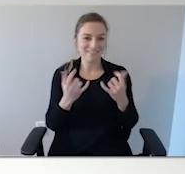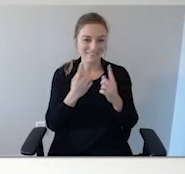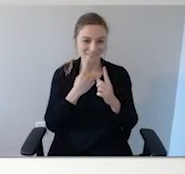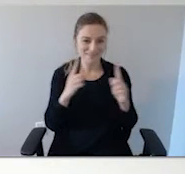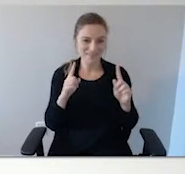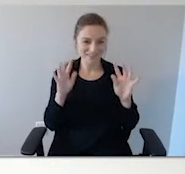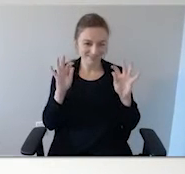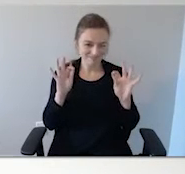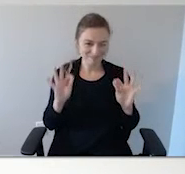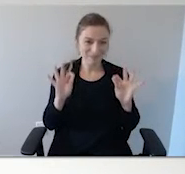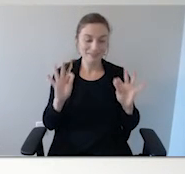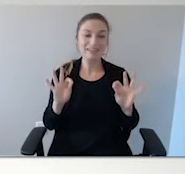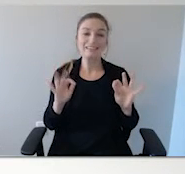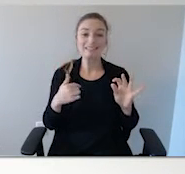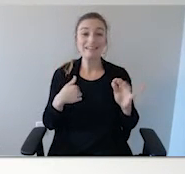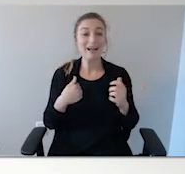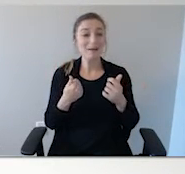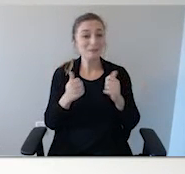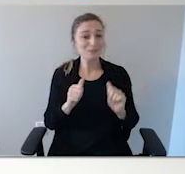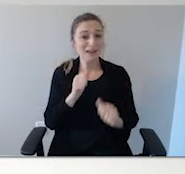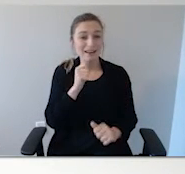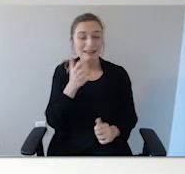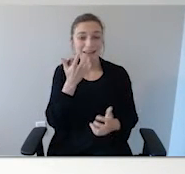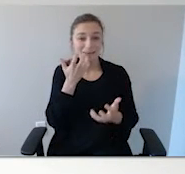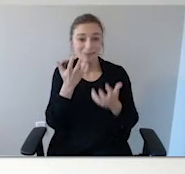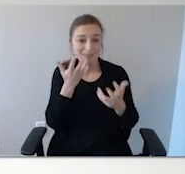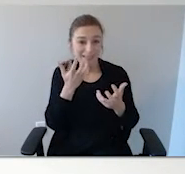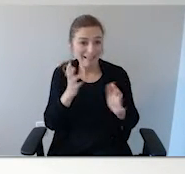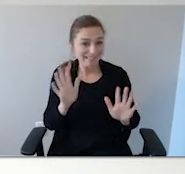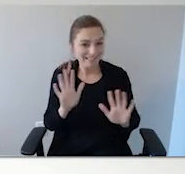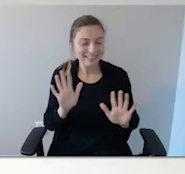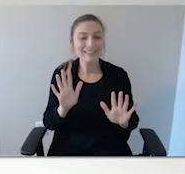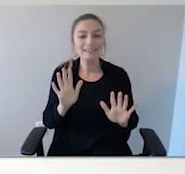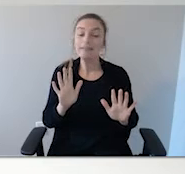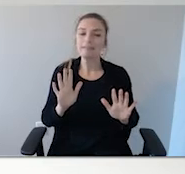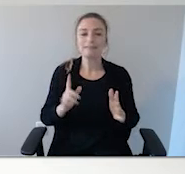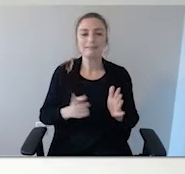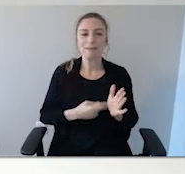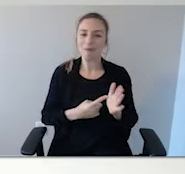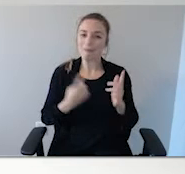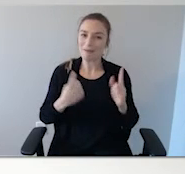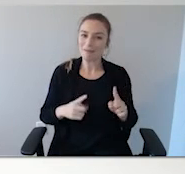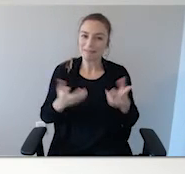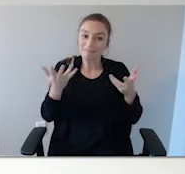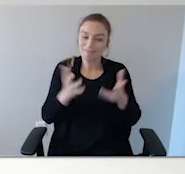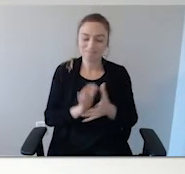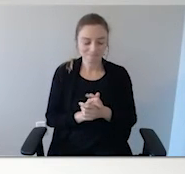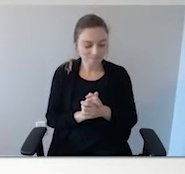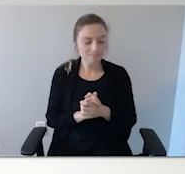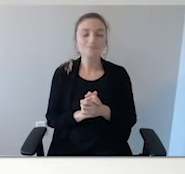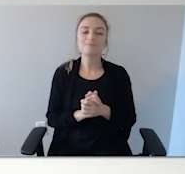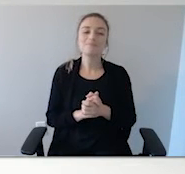It is now? Oh, it's on now. I'll try not to raise my voice because I can do that.